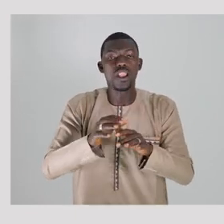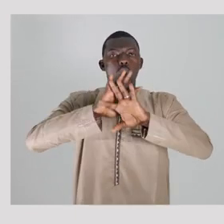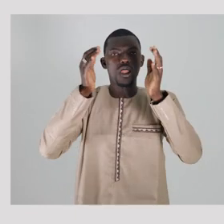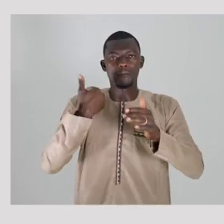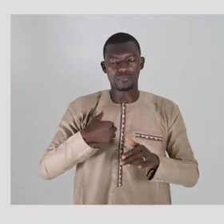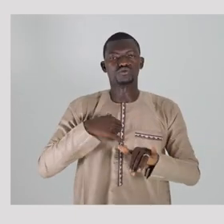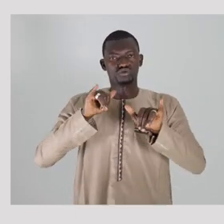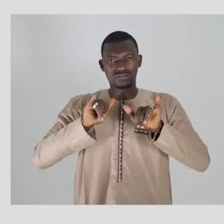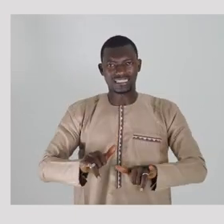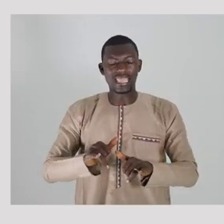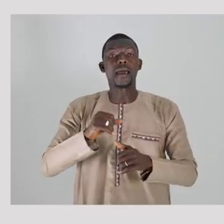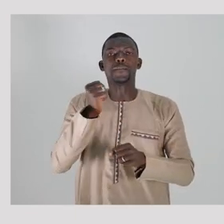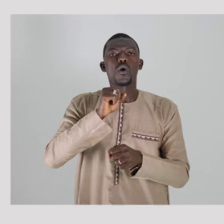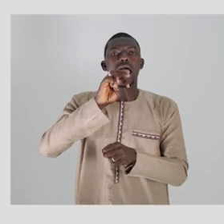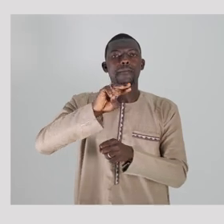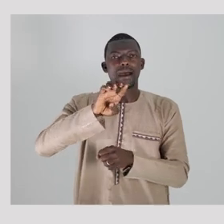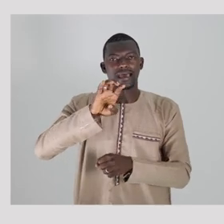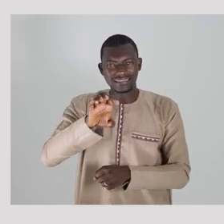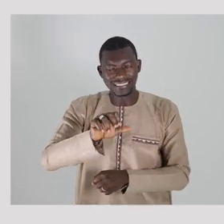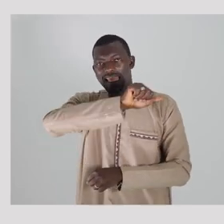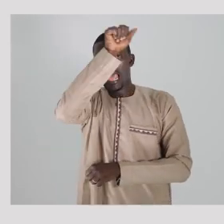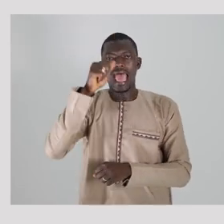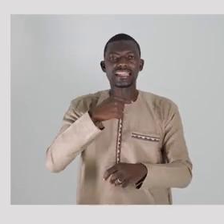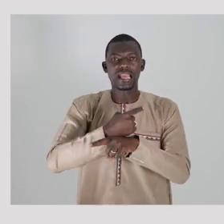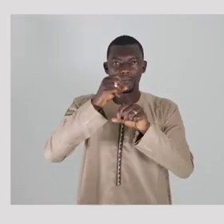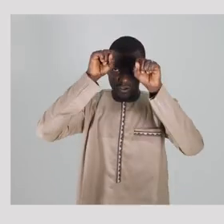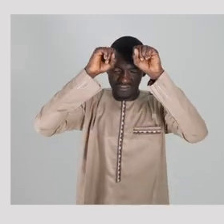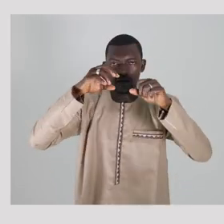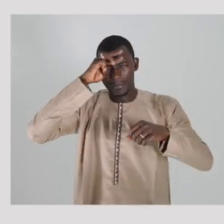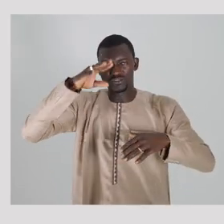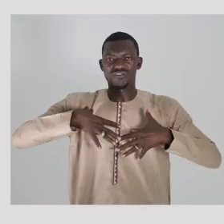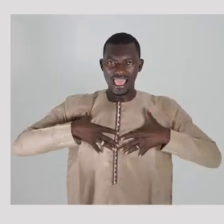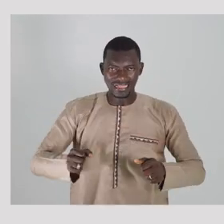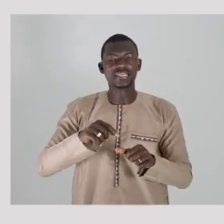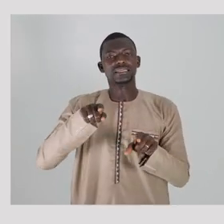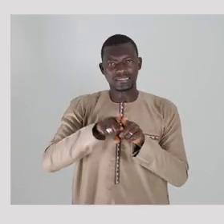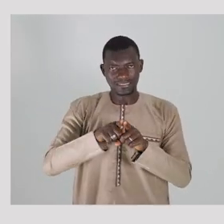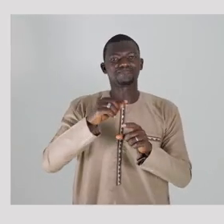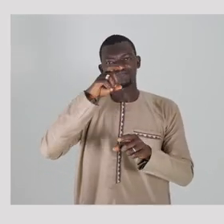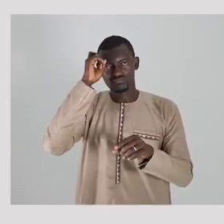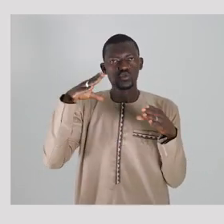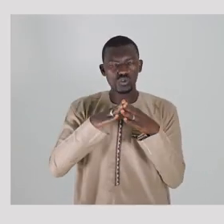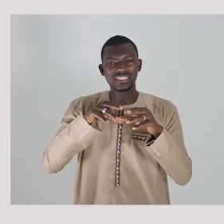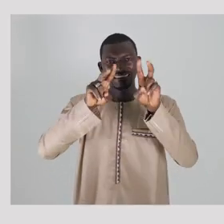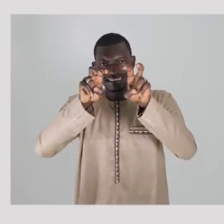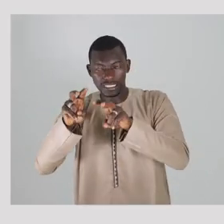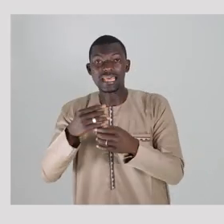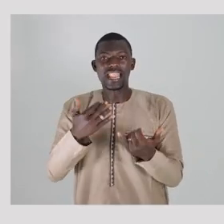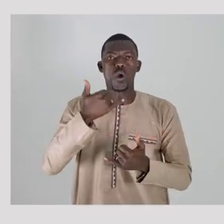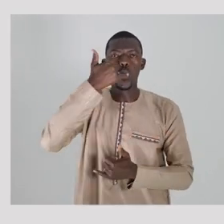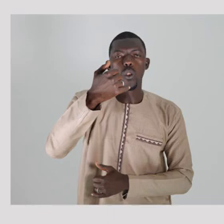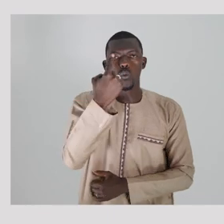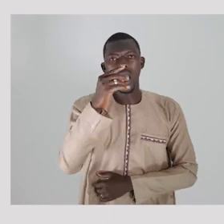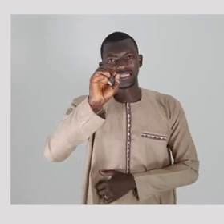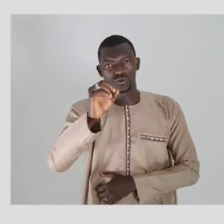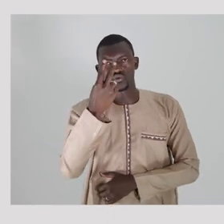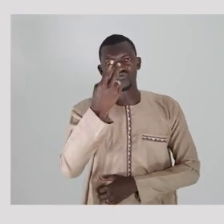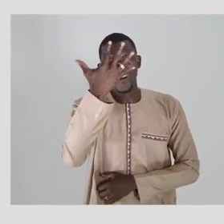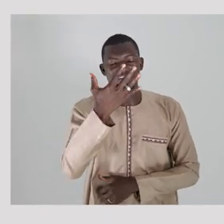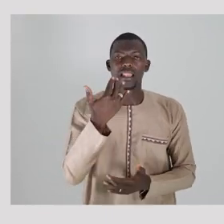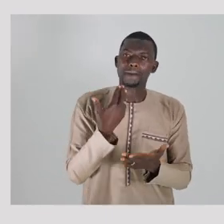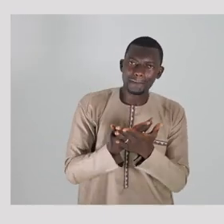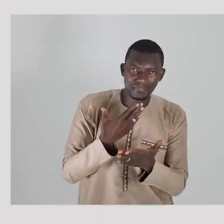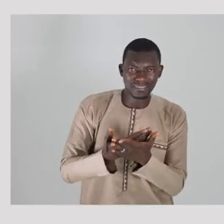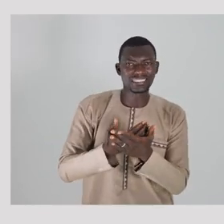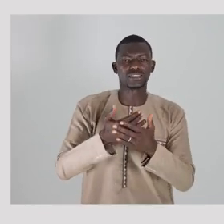Health. We urge everyone to remain calm and follow the safety precautions. For more information, call 1025 from any network,